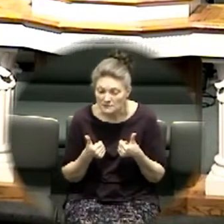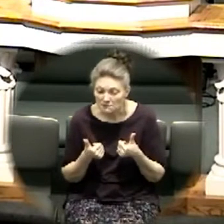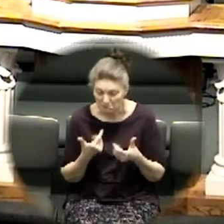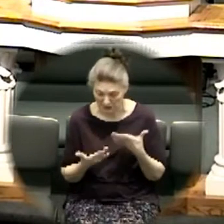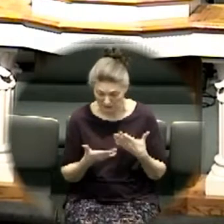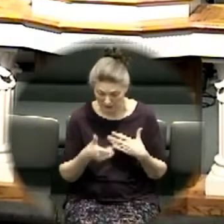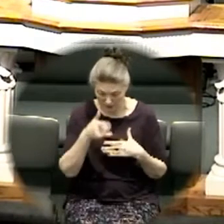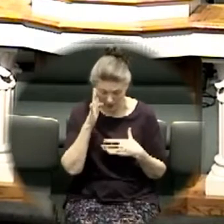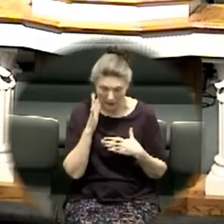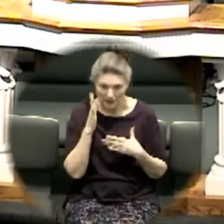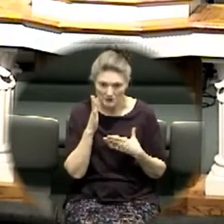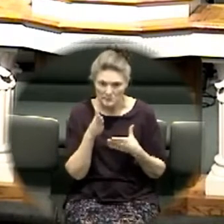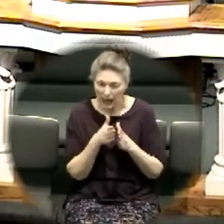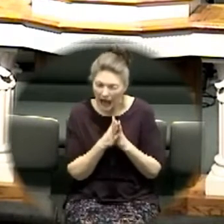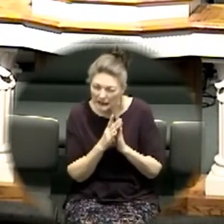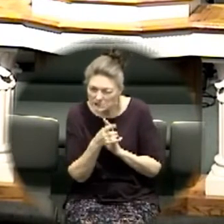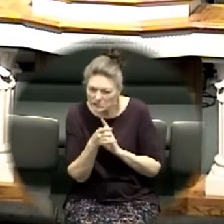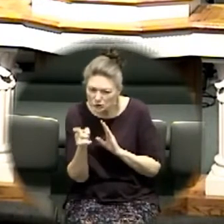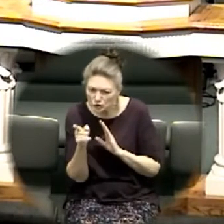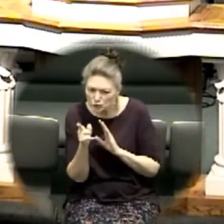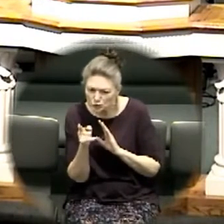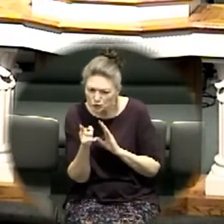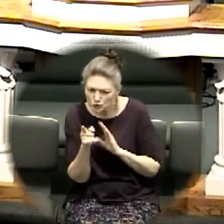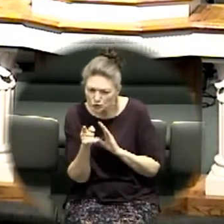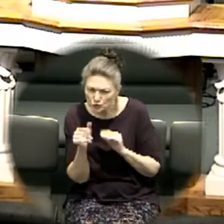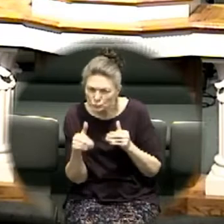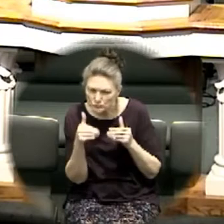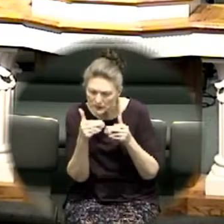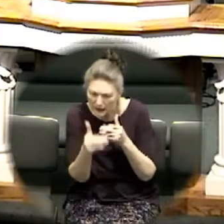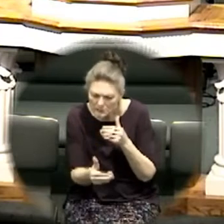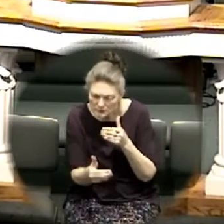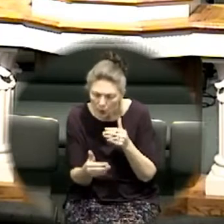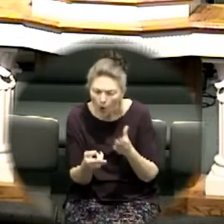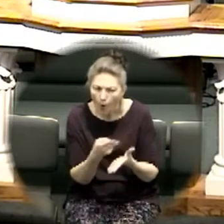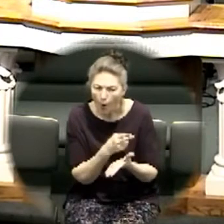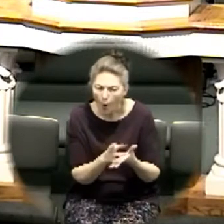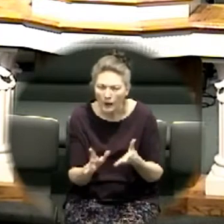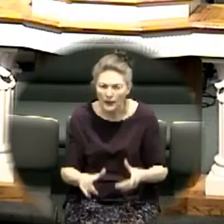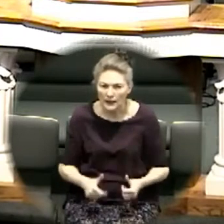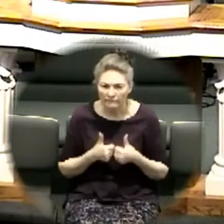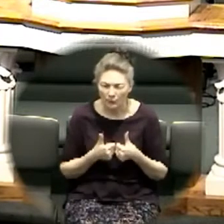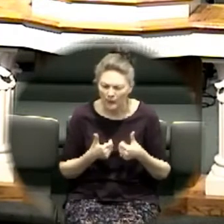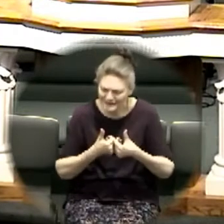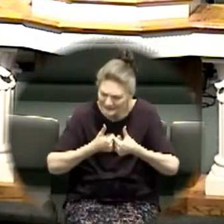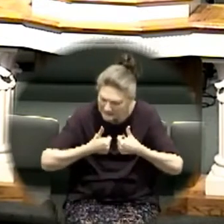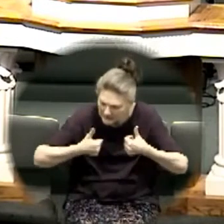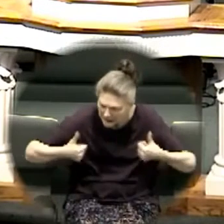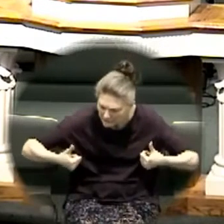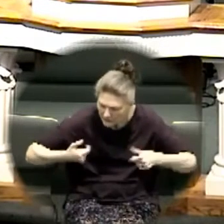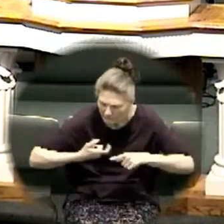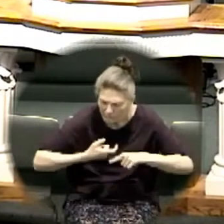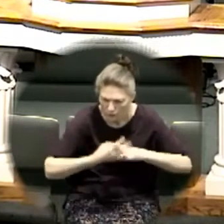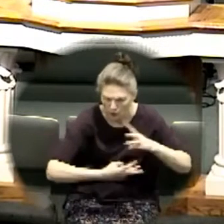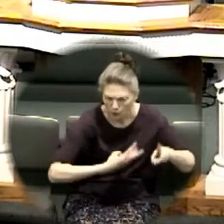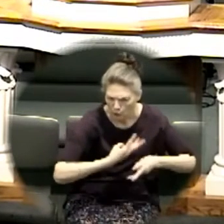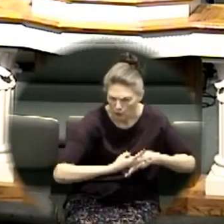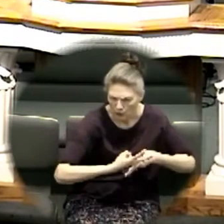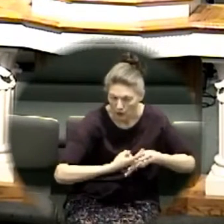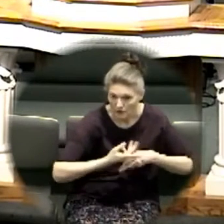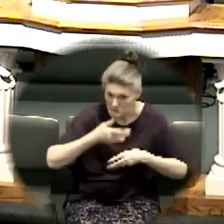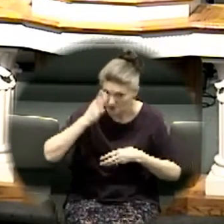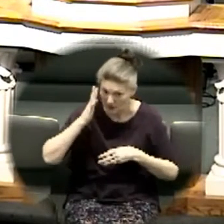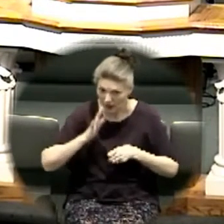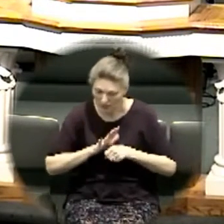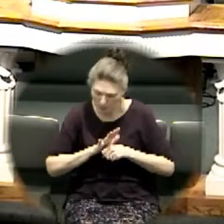step of holiness what what about separation from the world is God putting pressure on you wooing